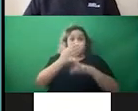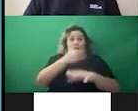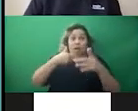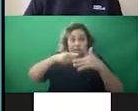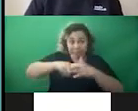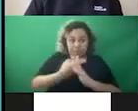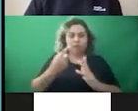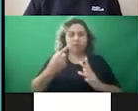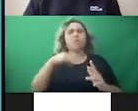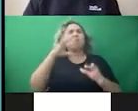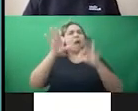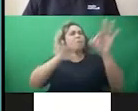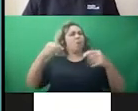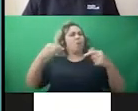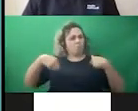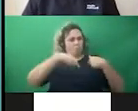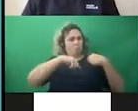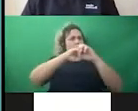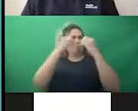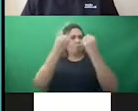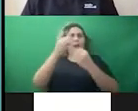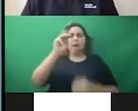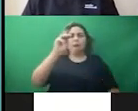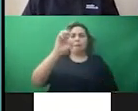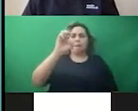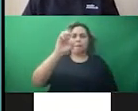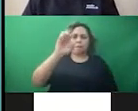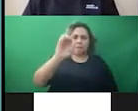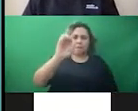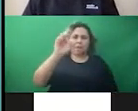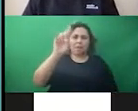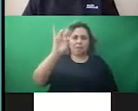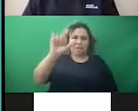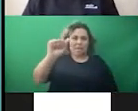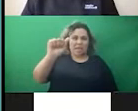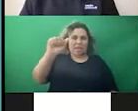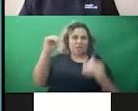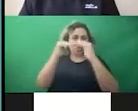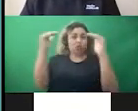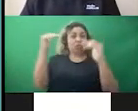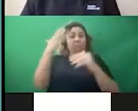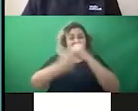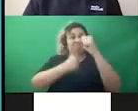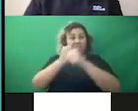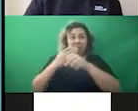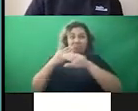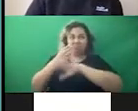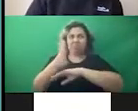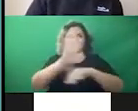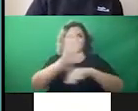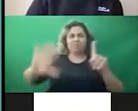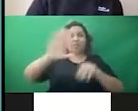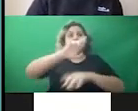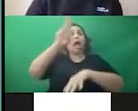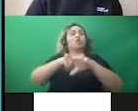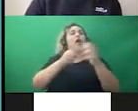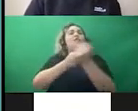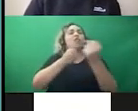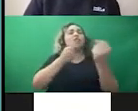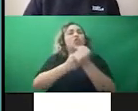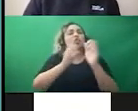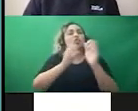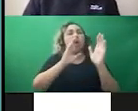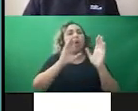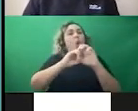simply, Media Justice is a 15, I guess, probably more than 15 years old now, national advocacy and organizing